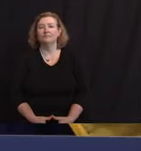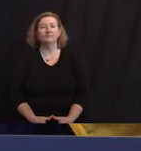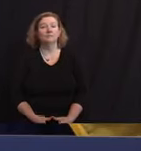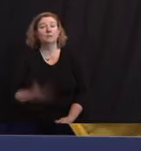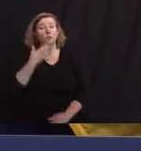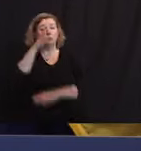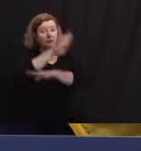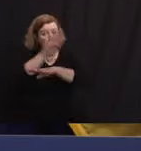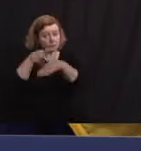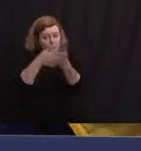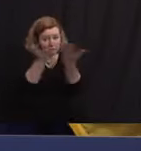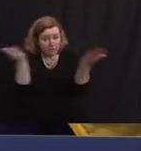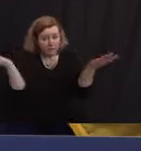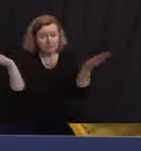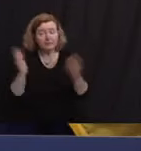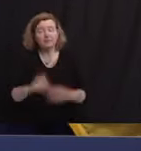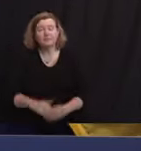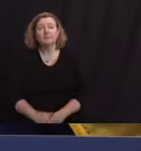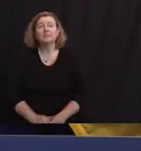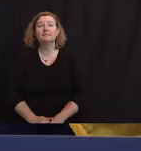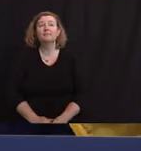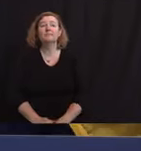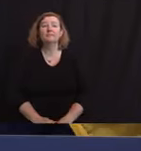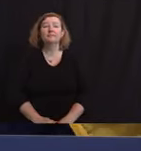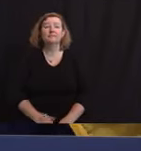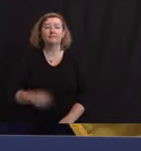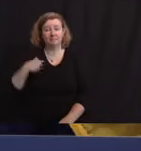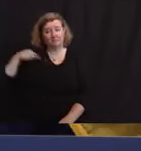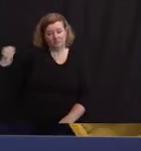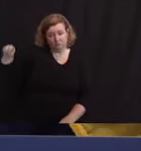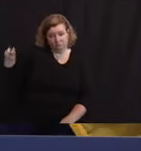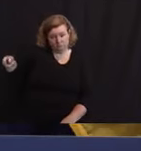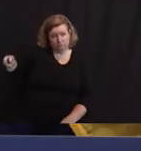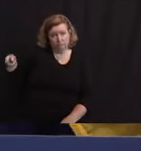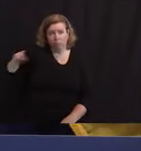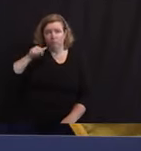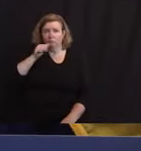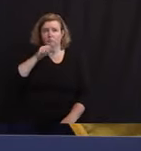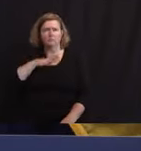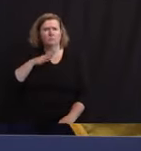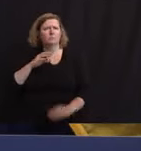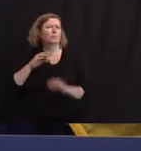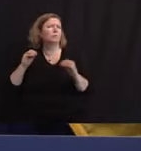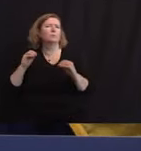Good afternoon, everyone. With me to my right is the woman who needs...